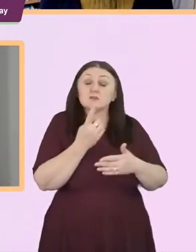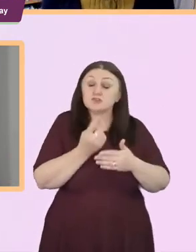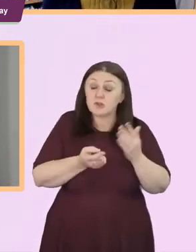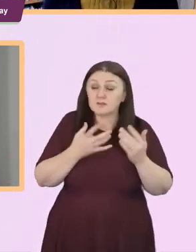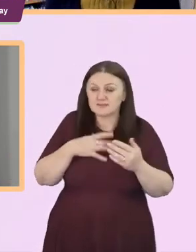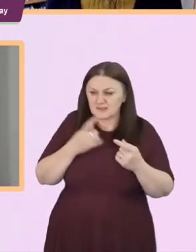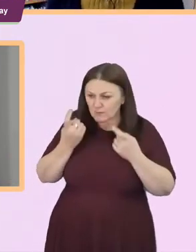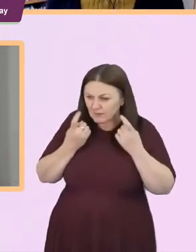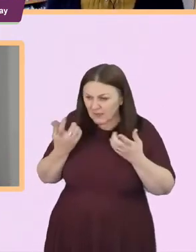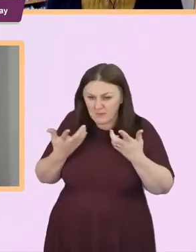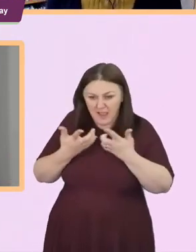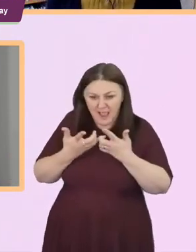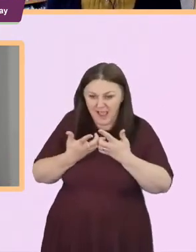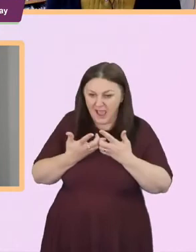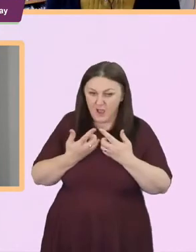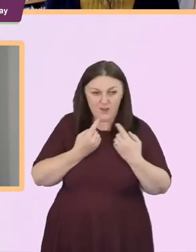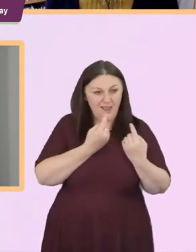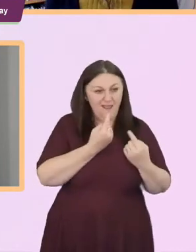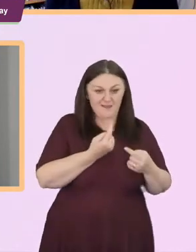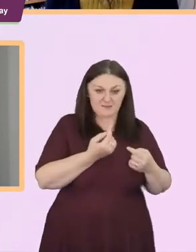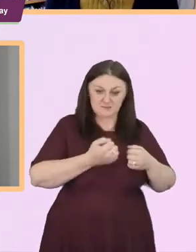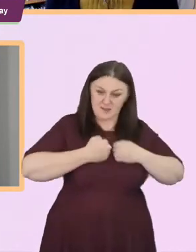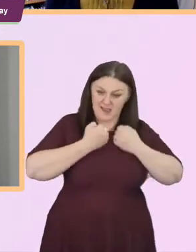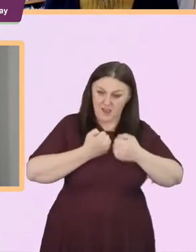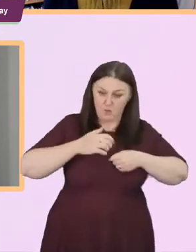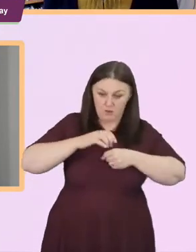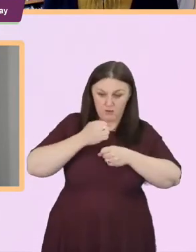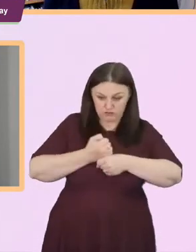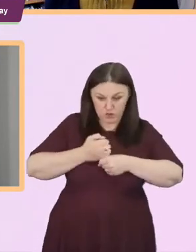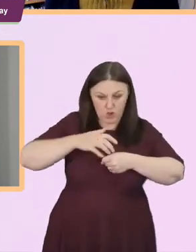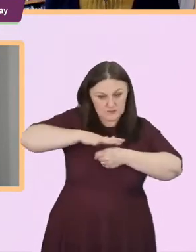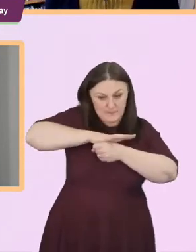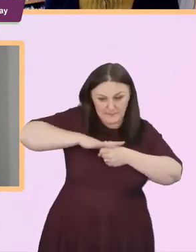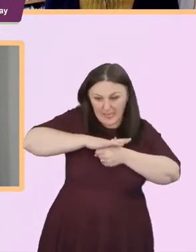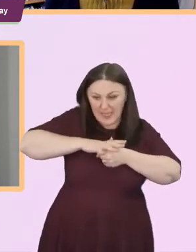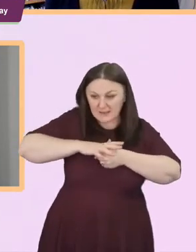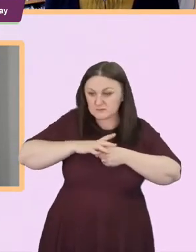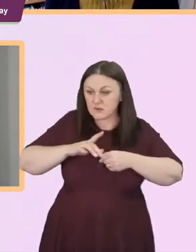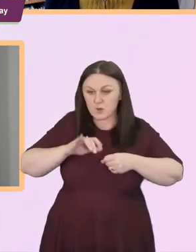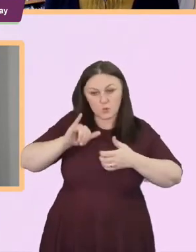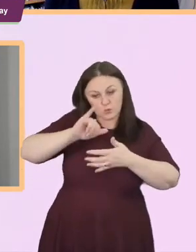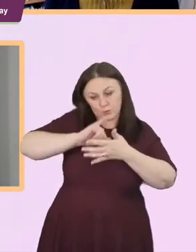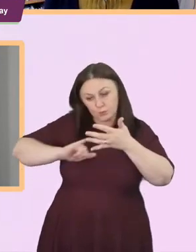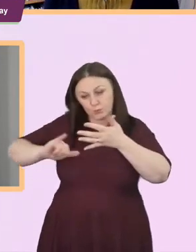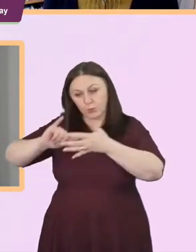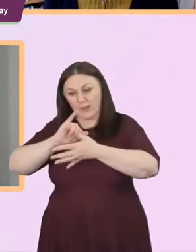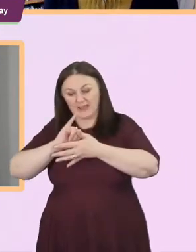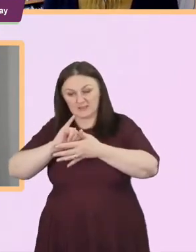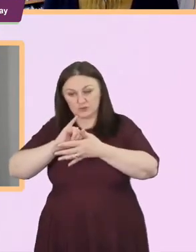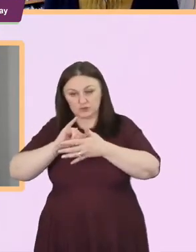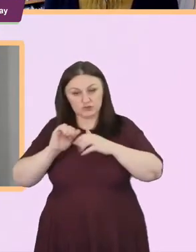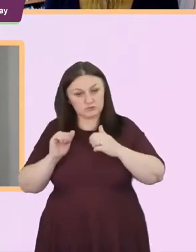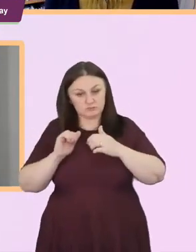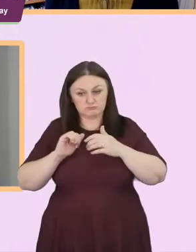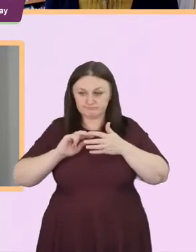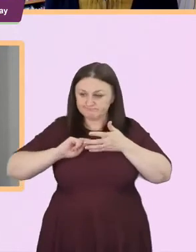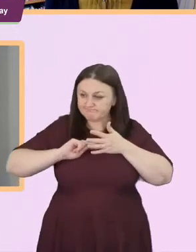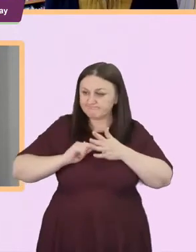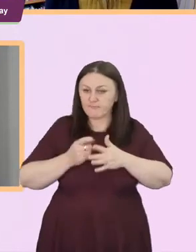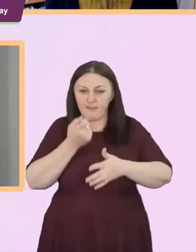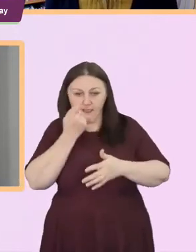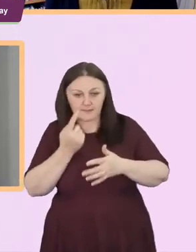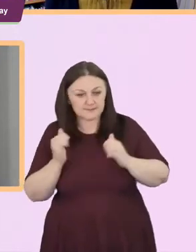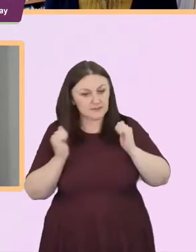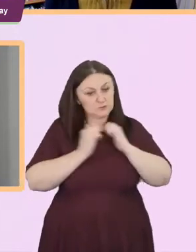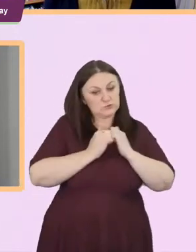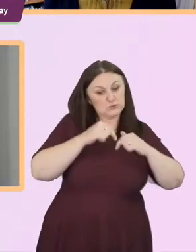individual churches we're well placed in our communities what which one of those examples would work well but I think it's about doing it together